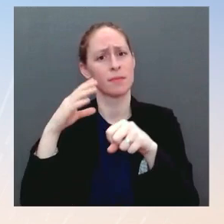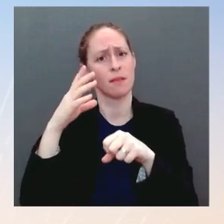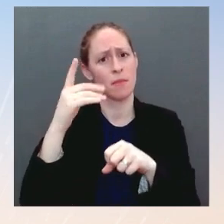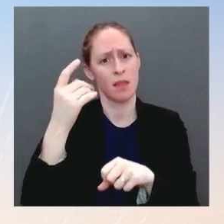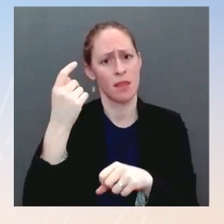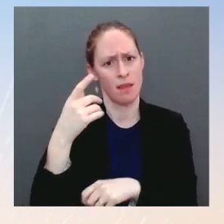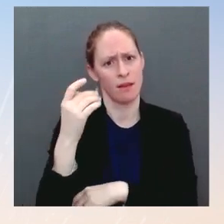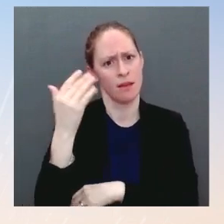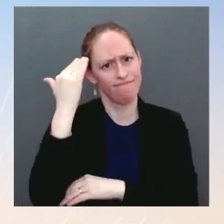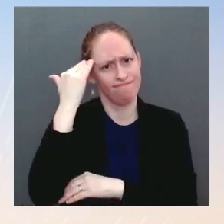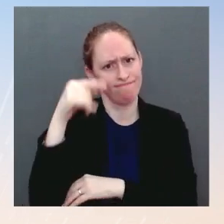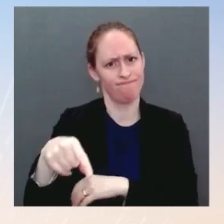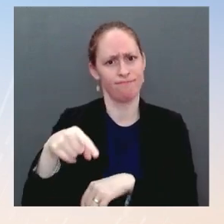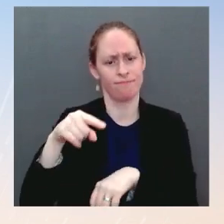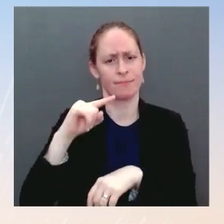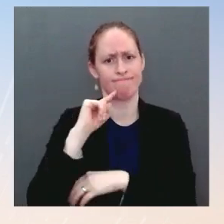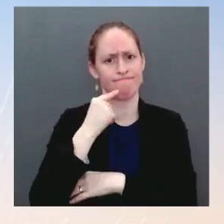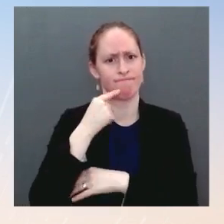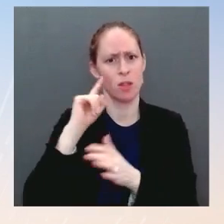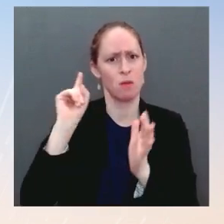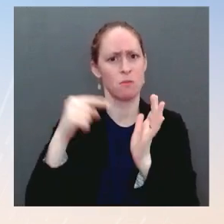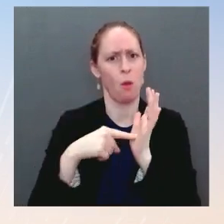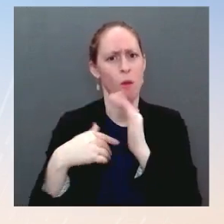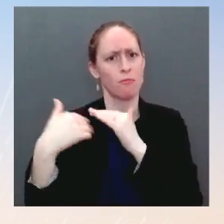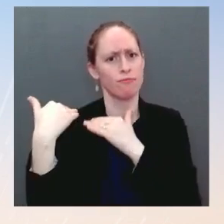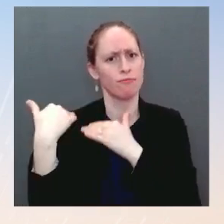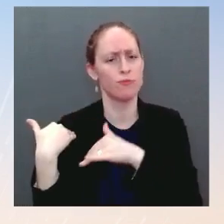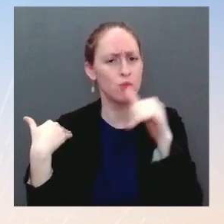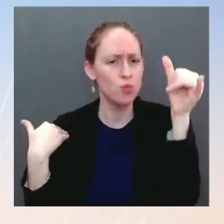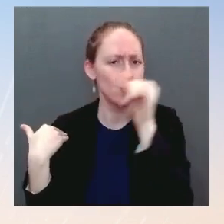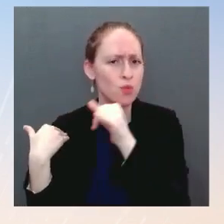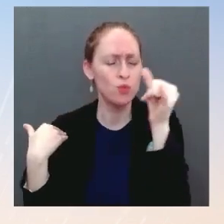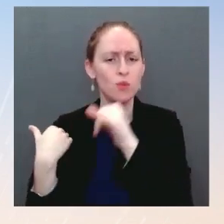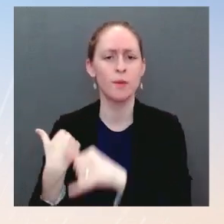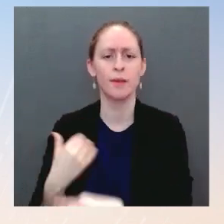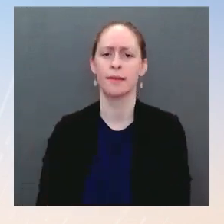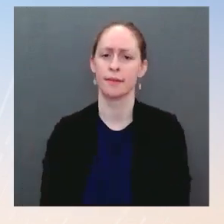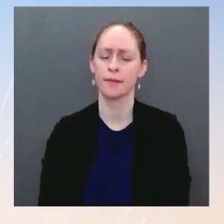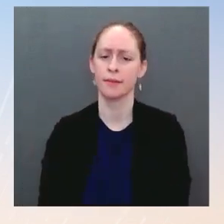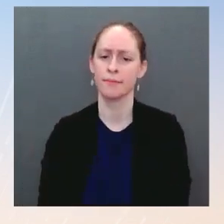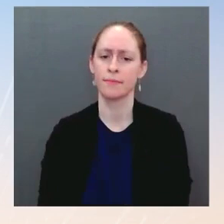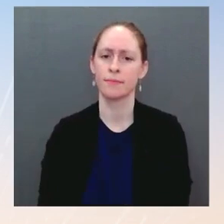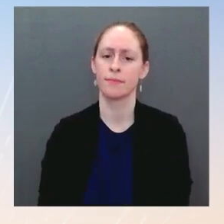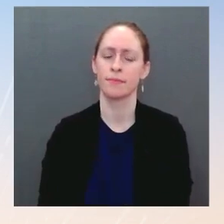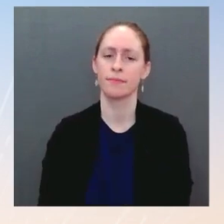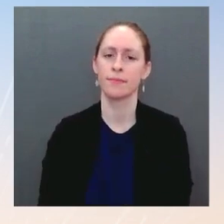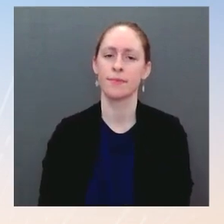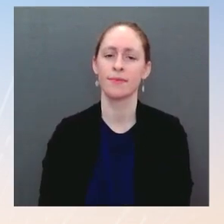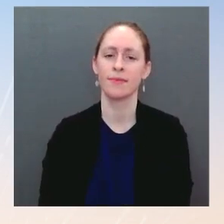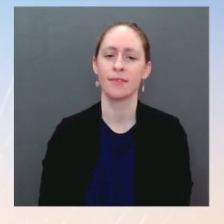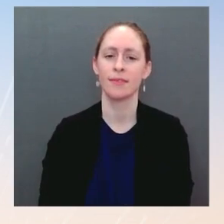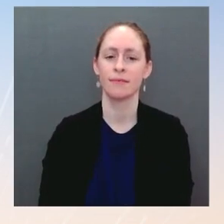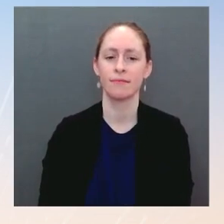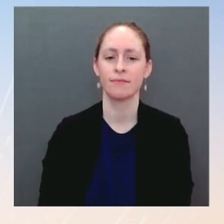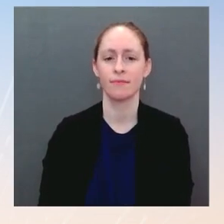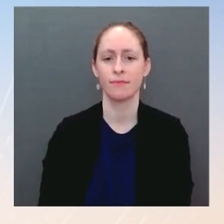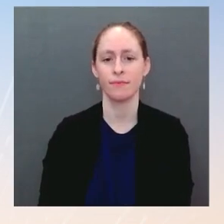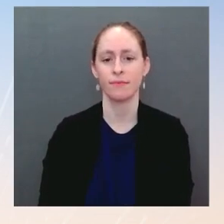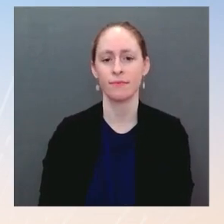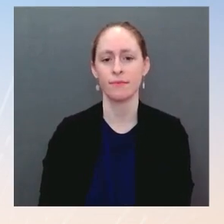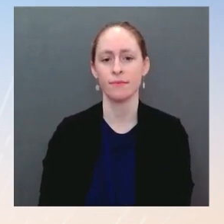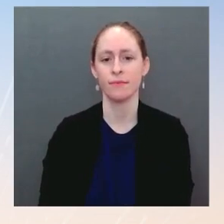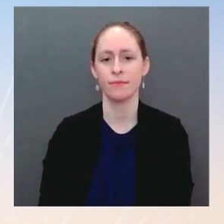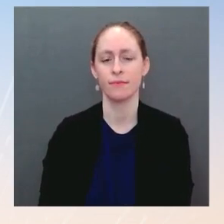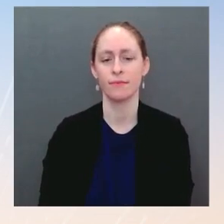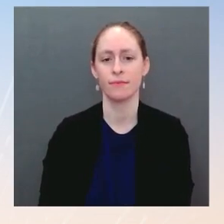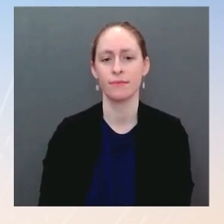lifetime appointment on the Supreme Court. Go ahead. Jen, can you detail some of the groups that the White House, or perhaps the President, will be speaking to outside of the White